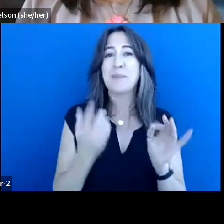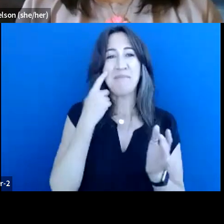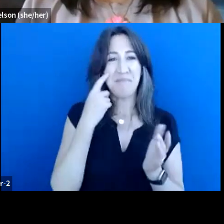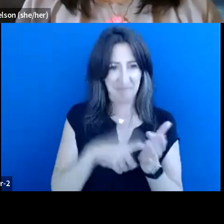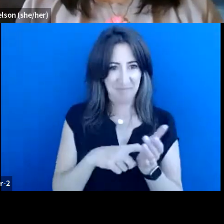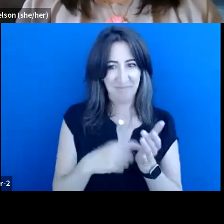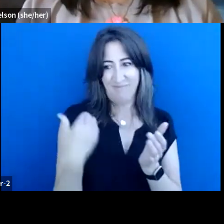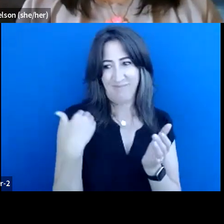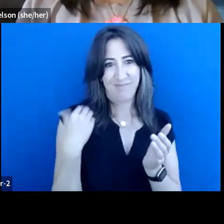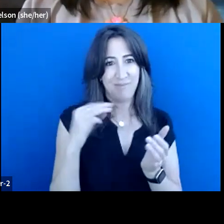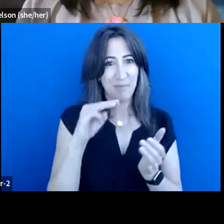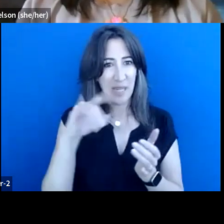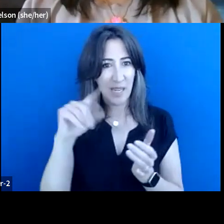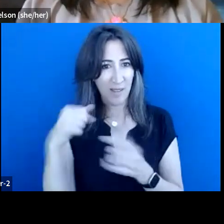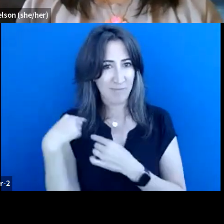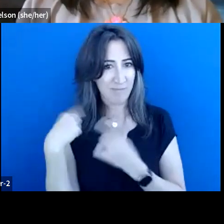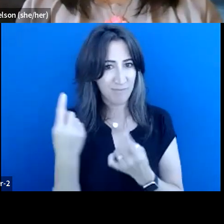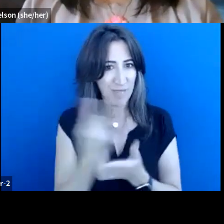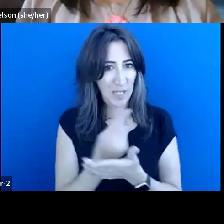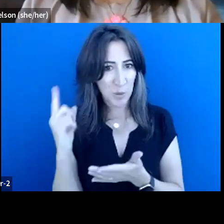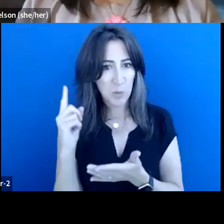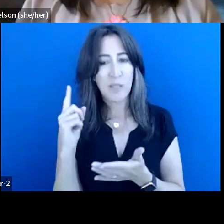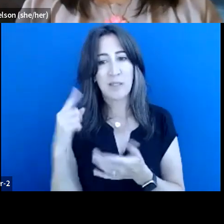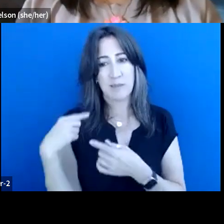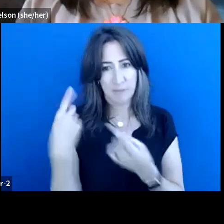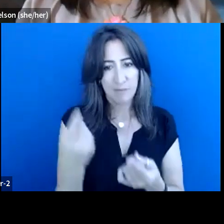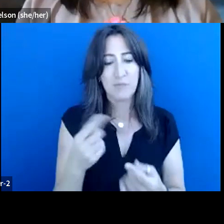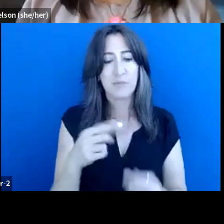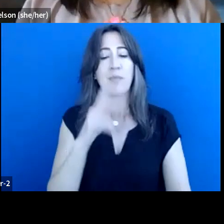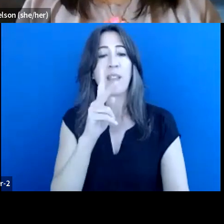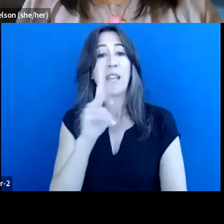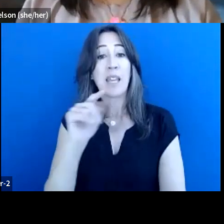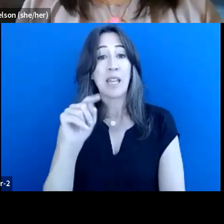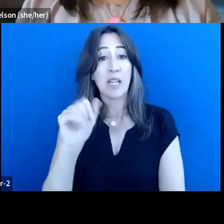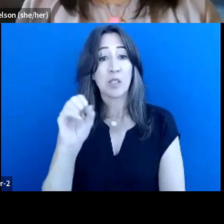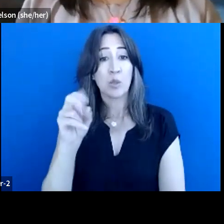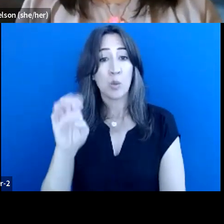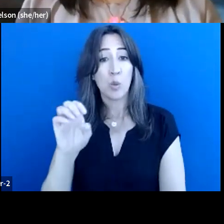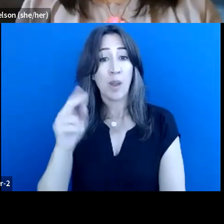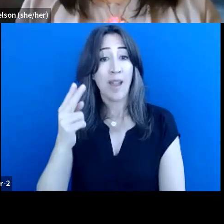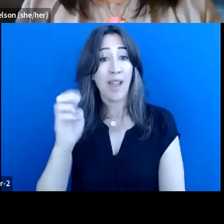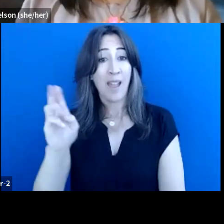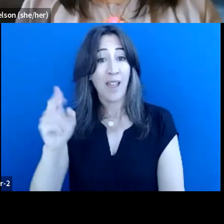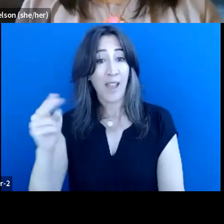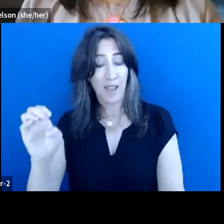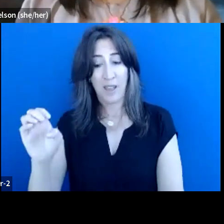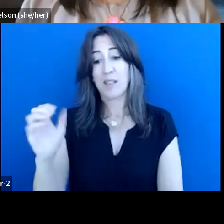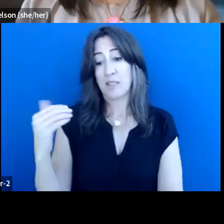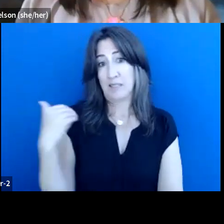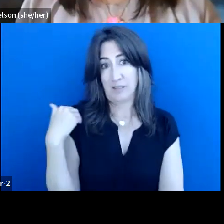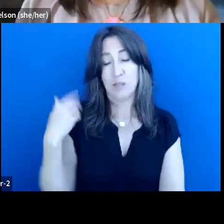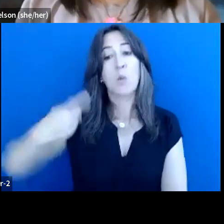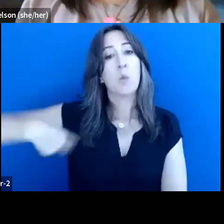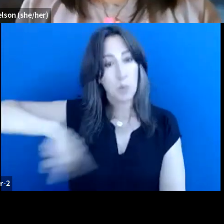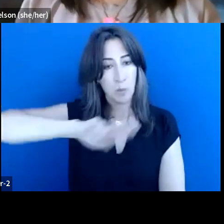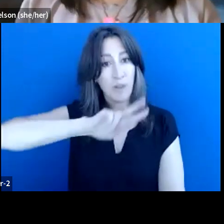last week, um, as many of, you know, Kitisu, hey, hey, uh, we were in Victoria and, um,